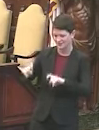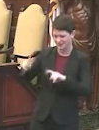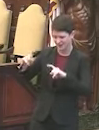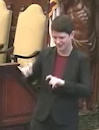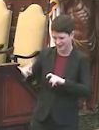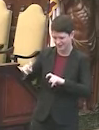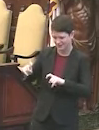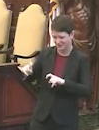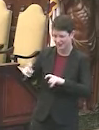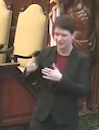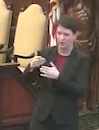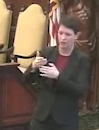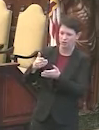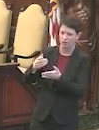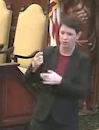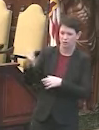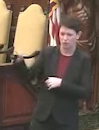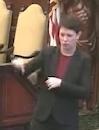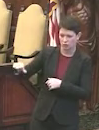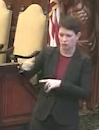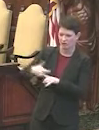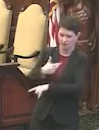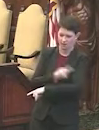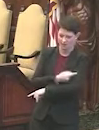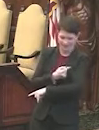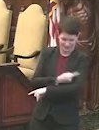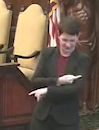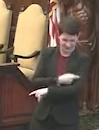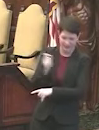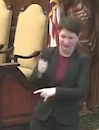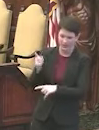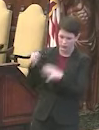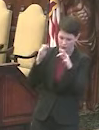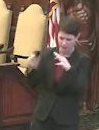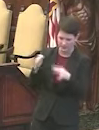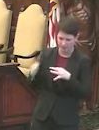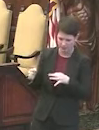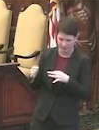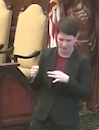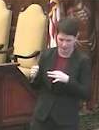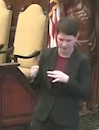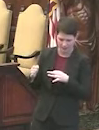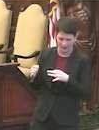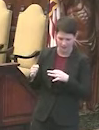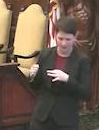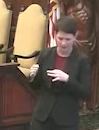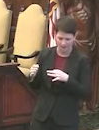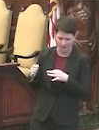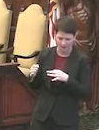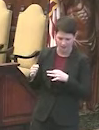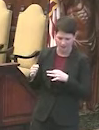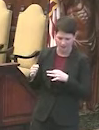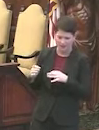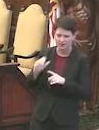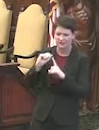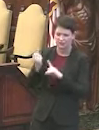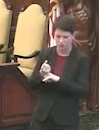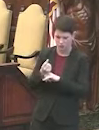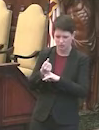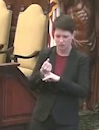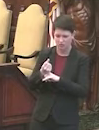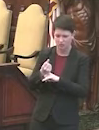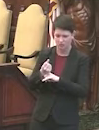me. They were turned away from getting the vaccine. Could you explain, um, the, the, um, situation